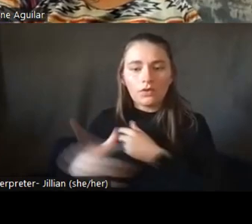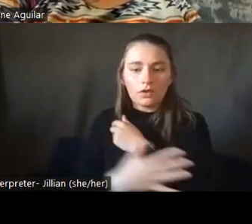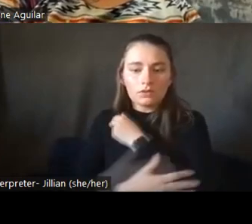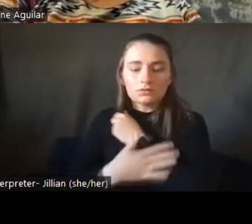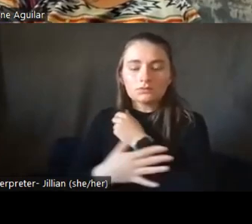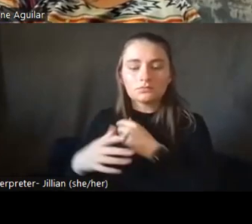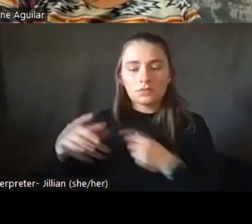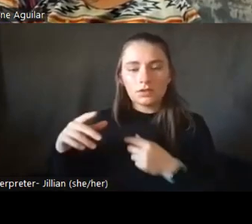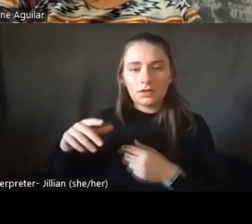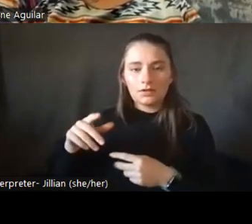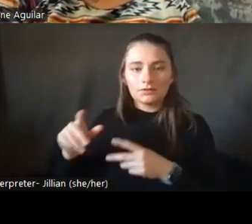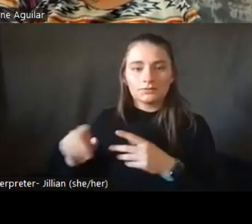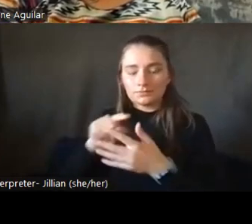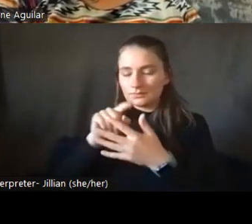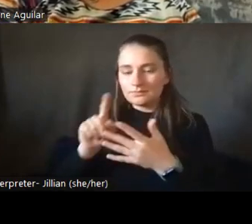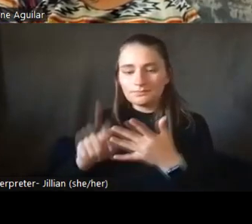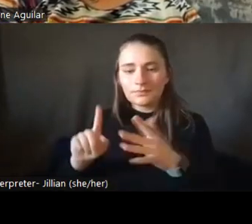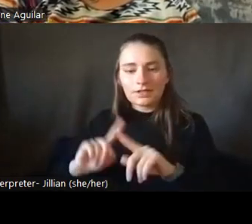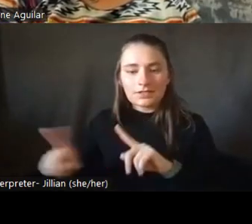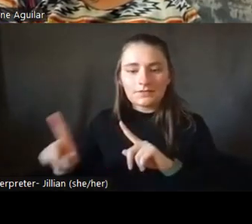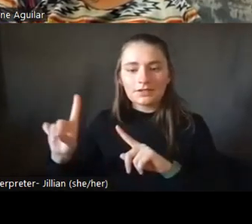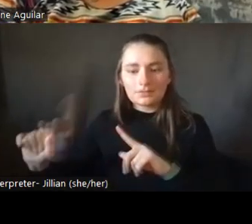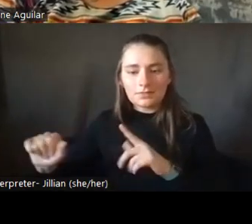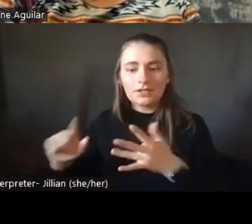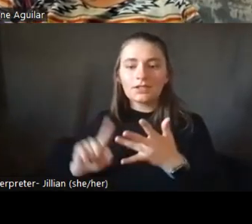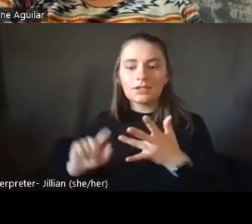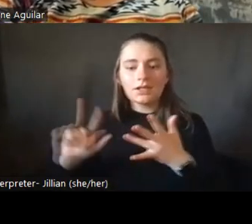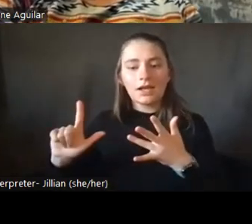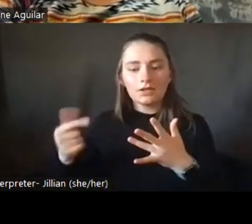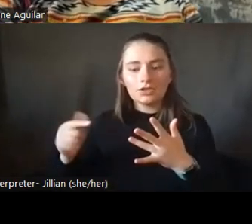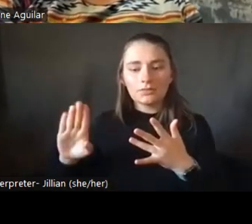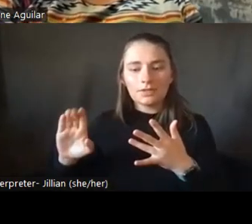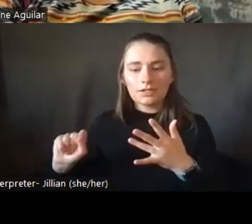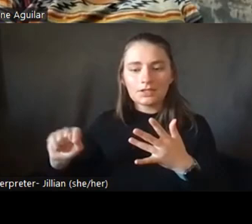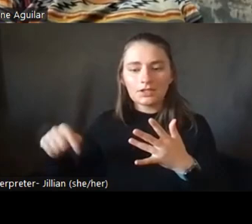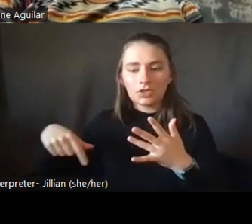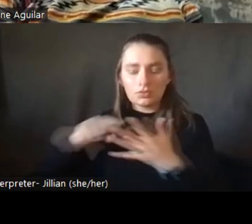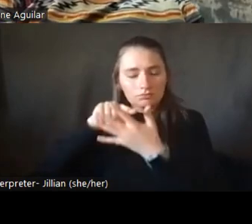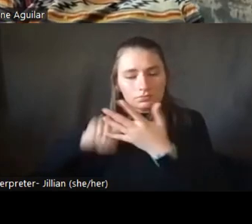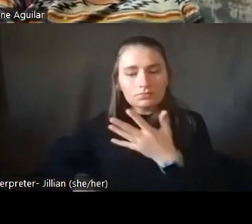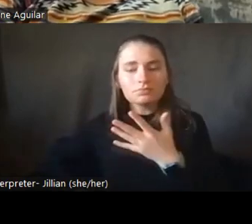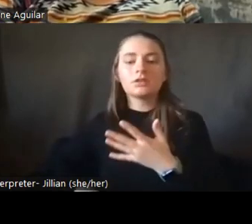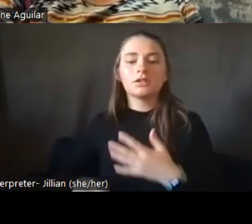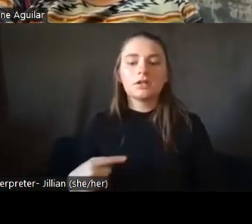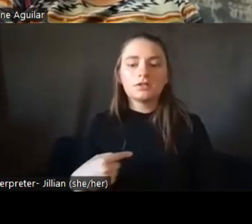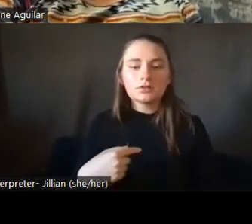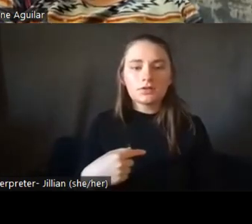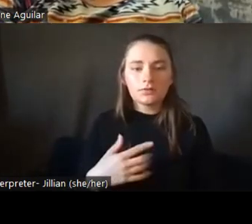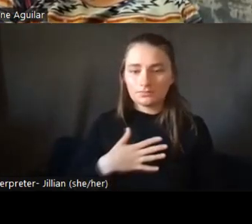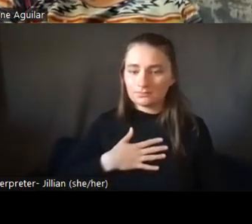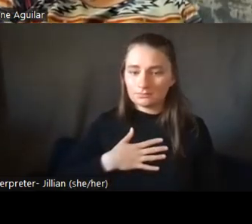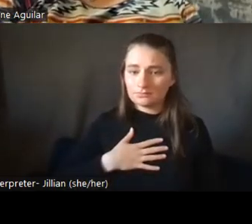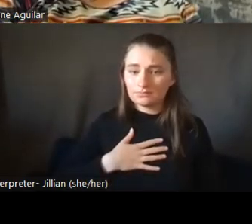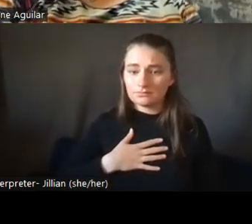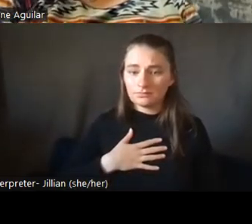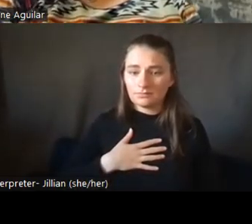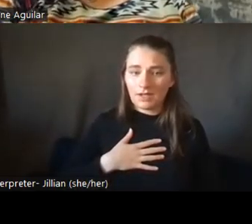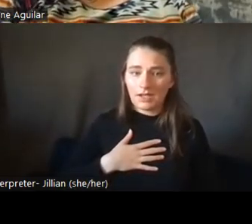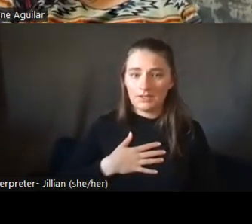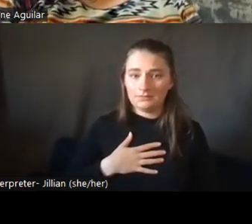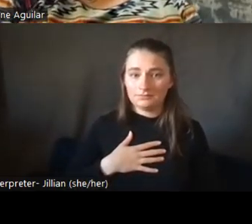LGBTQ plus population. And so it really has brought my, you know, brought my horizons